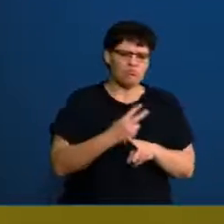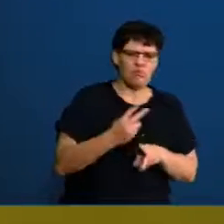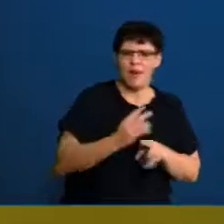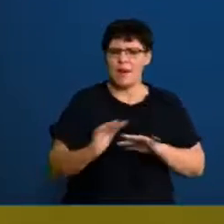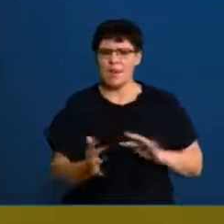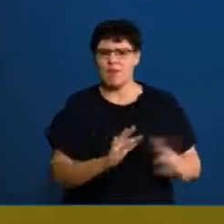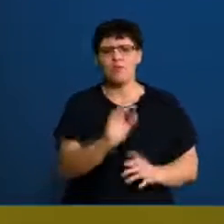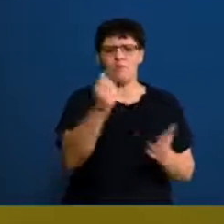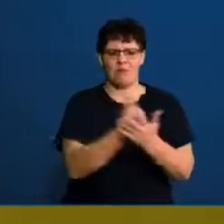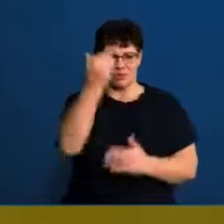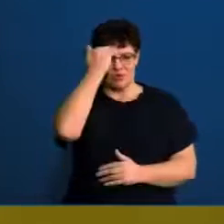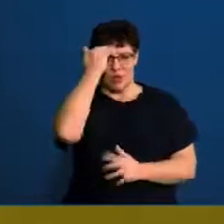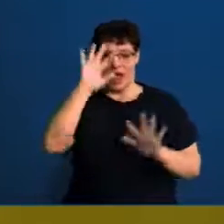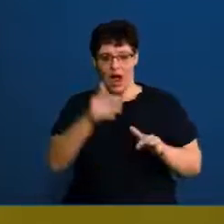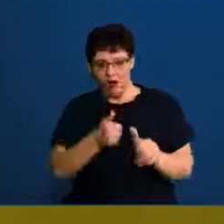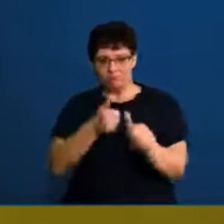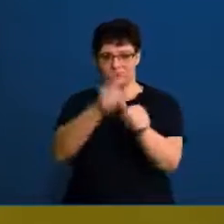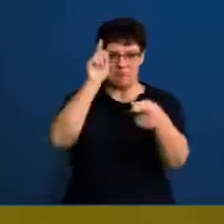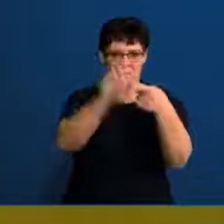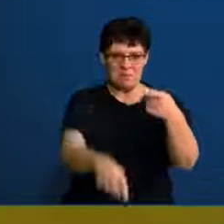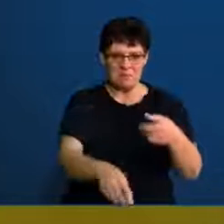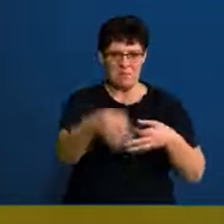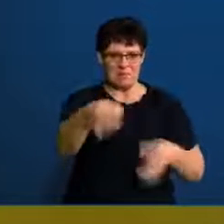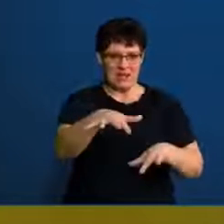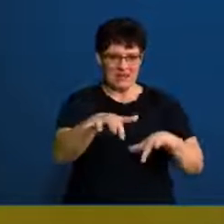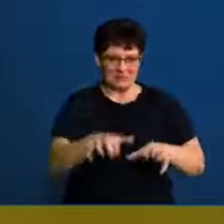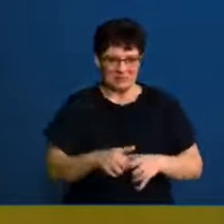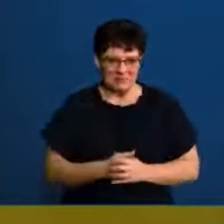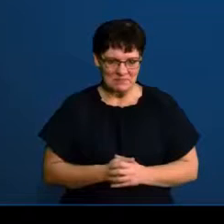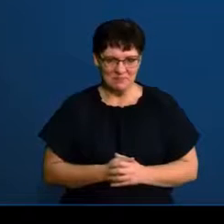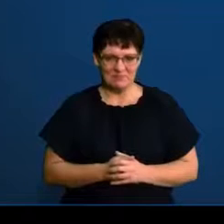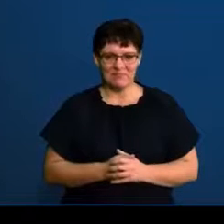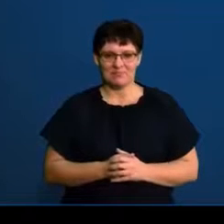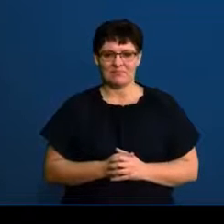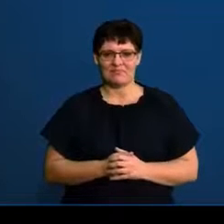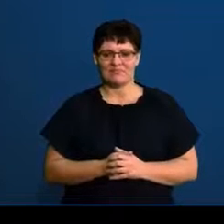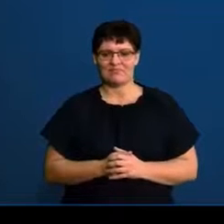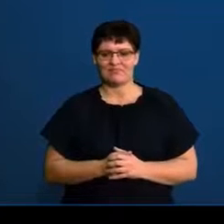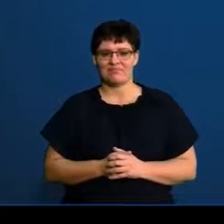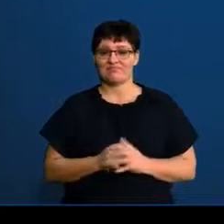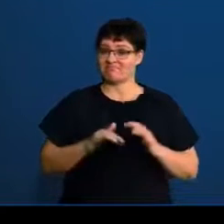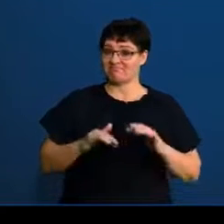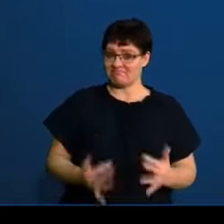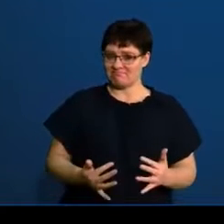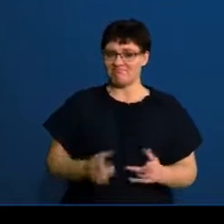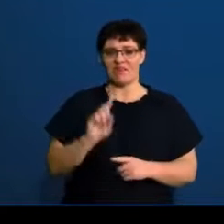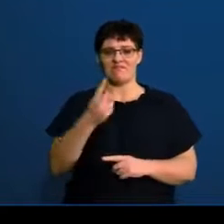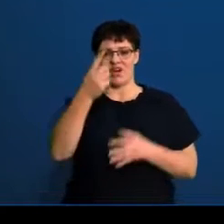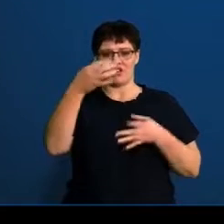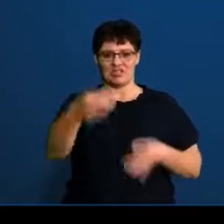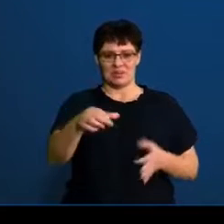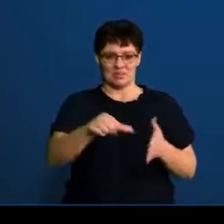what you need to know in order to conquer this exam. So let's go to our first page.